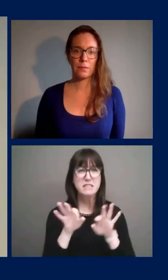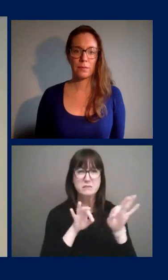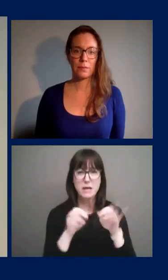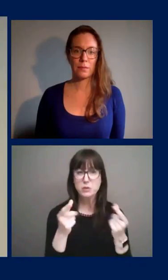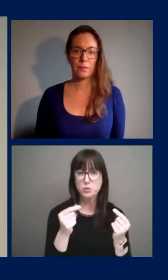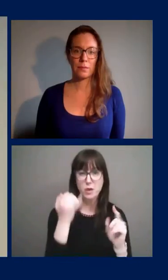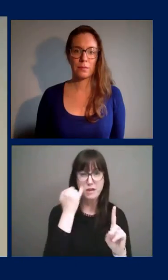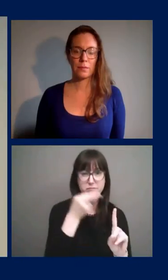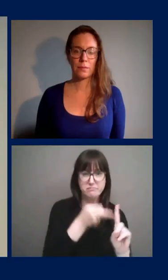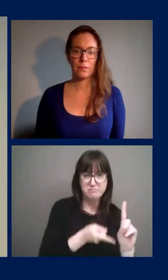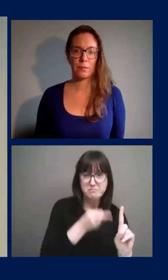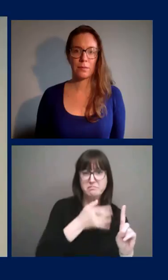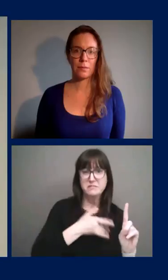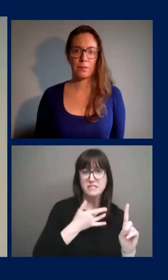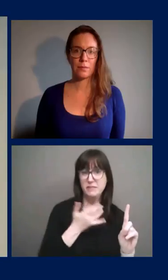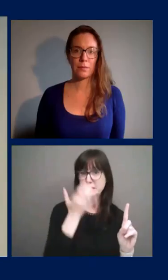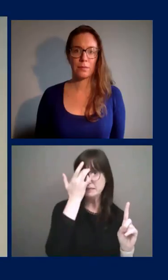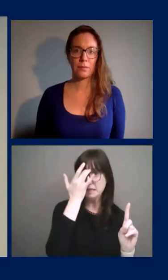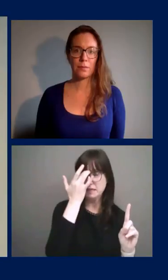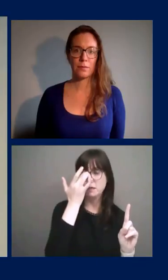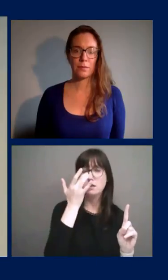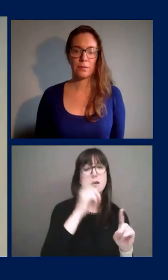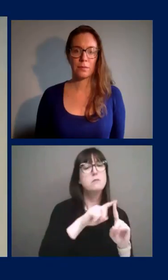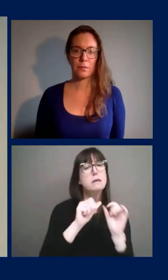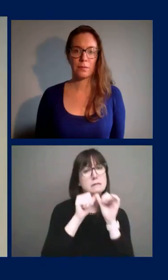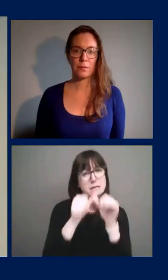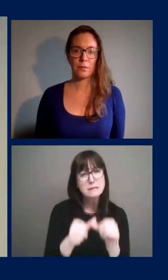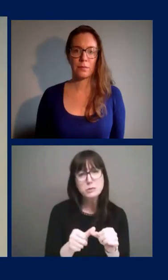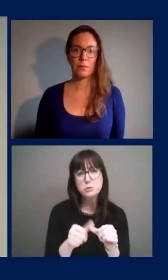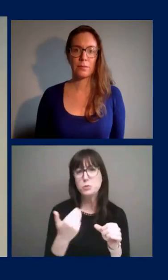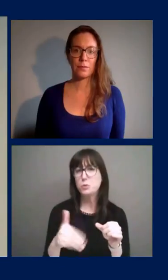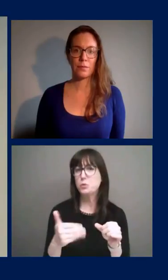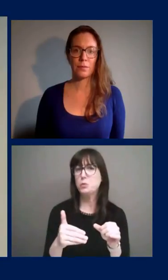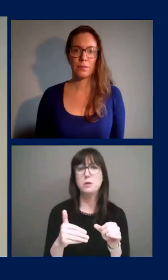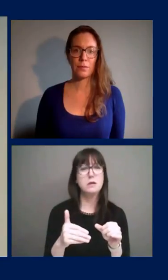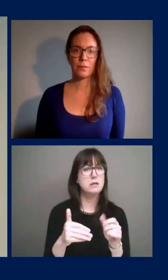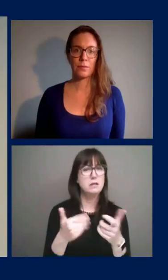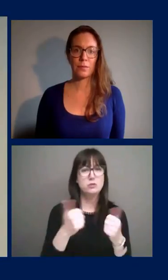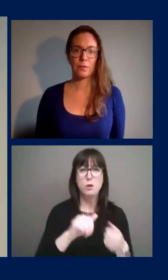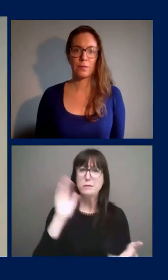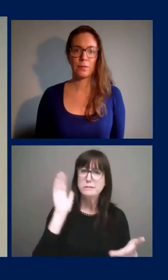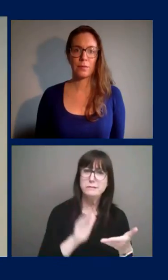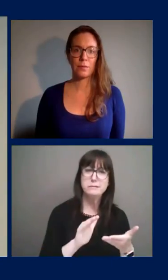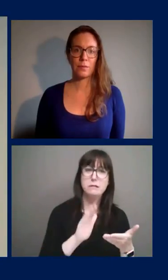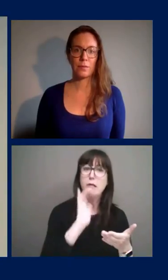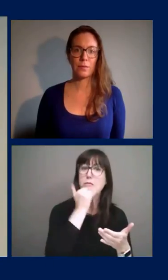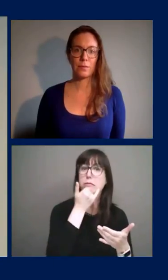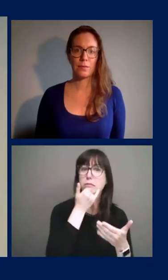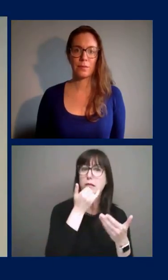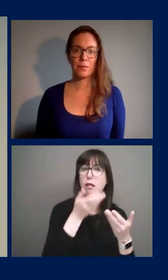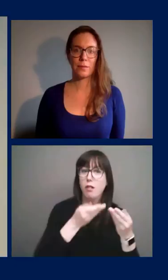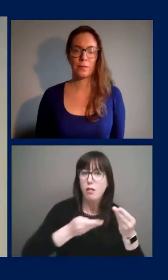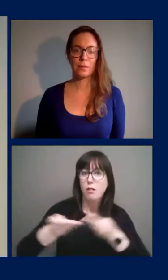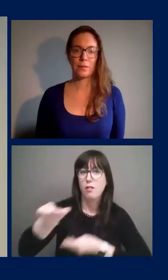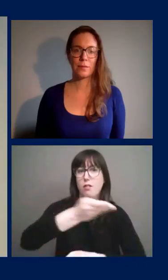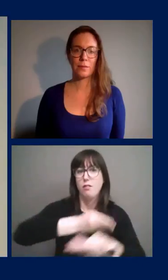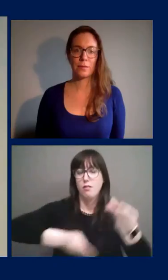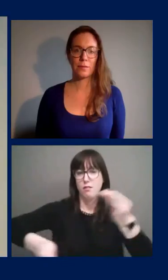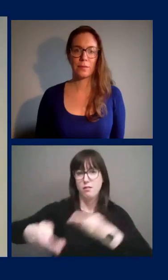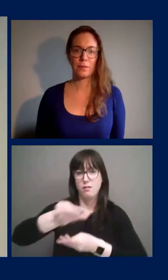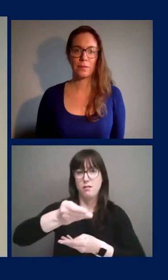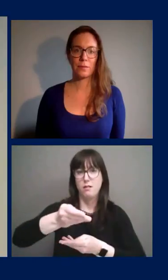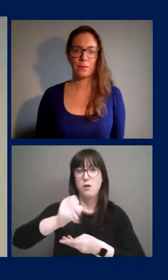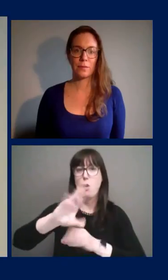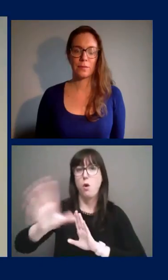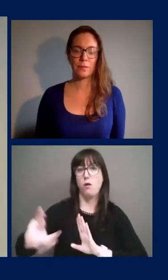We also want everyone to continue your efforts to lower the chance that you will spread the virus unknowingly to someone else or that someone will